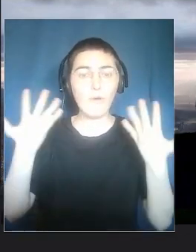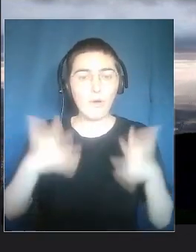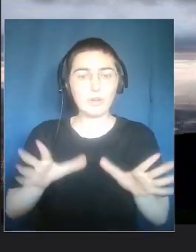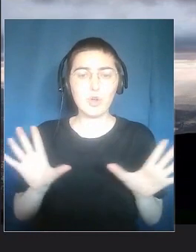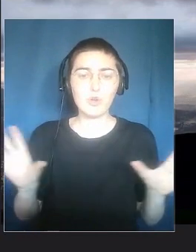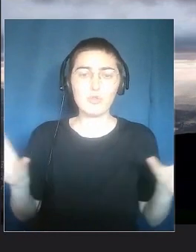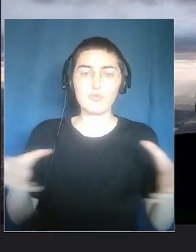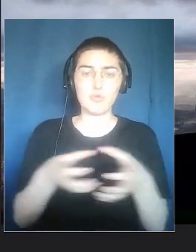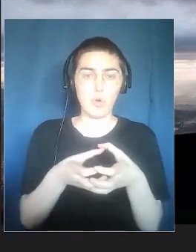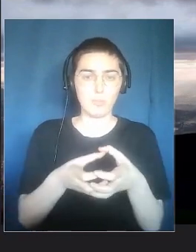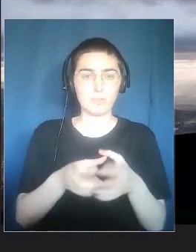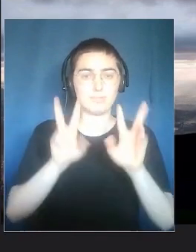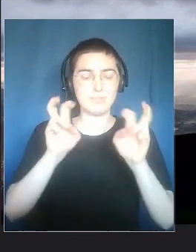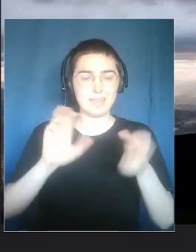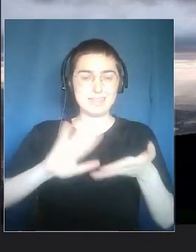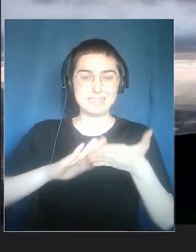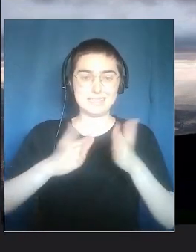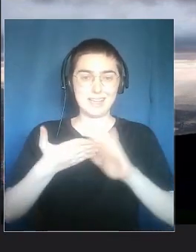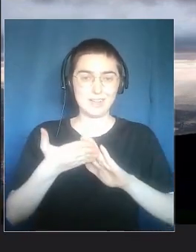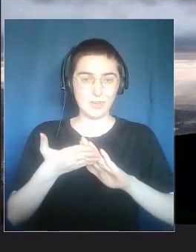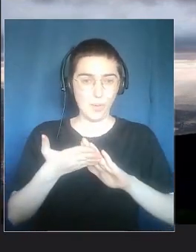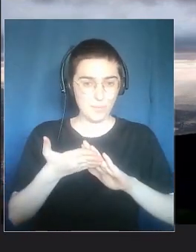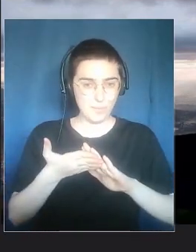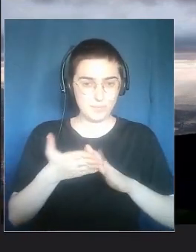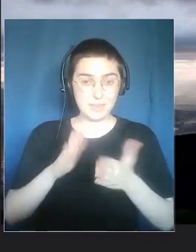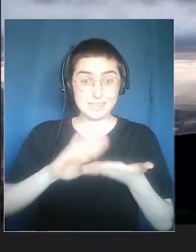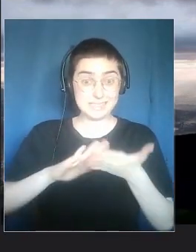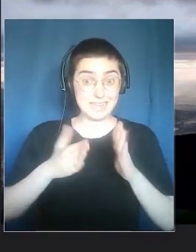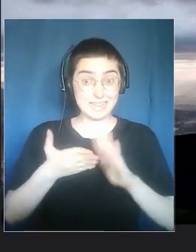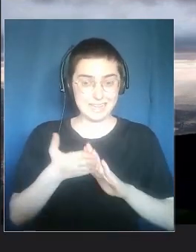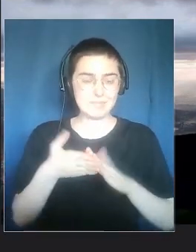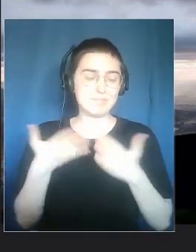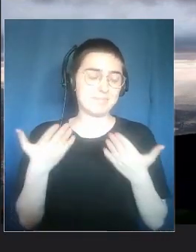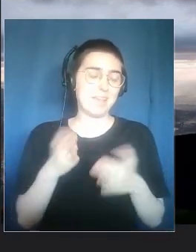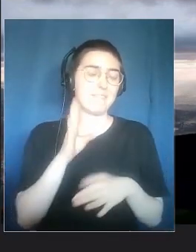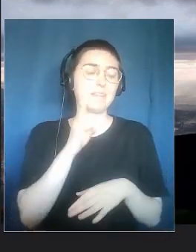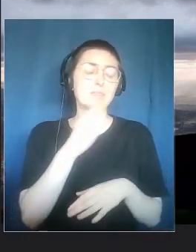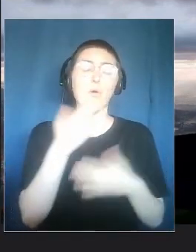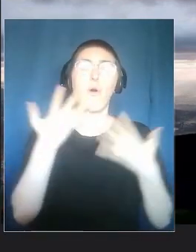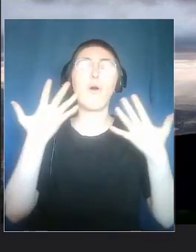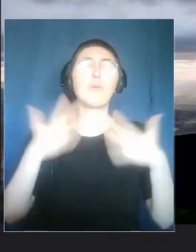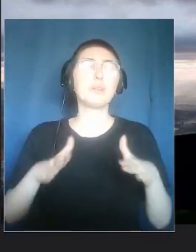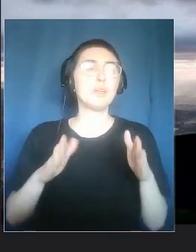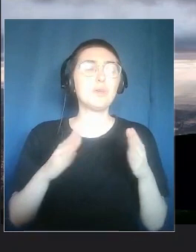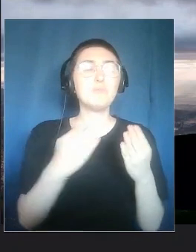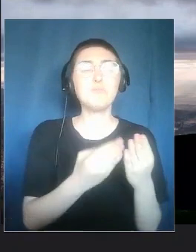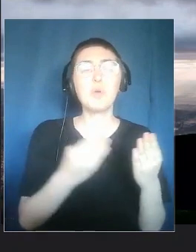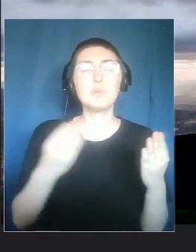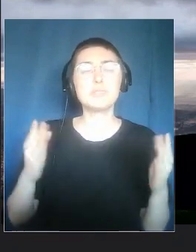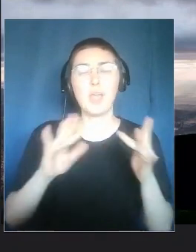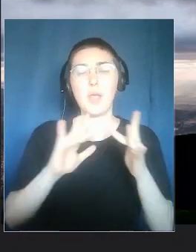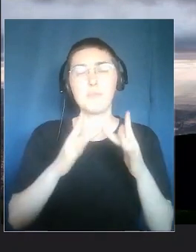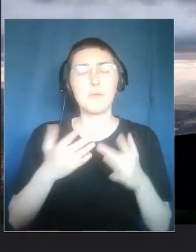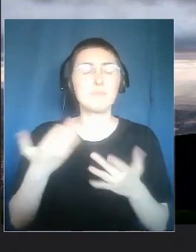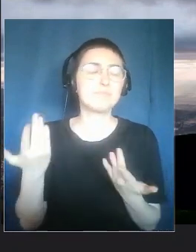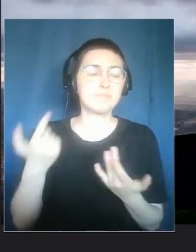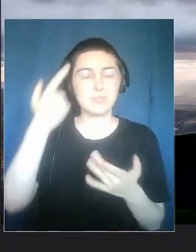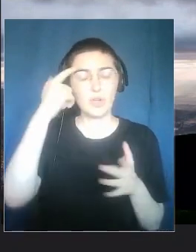they have a lot of memories they share every day. Virtual museums, actually.